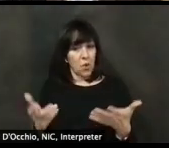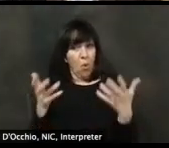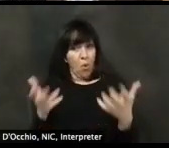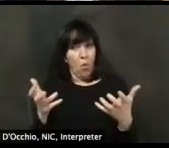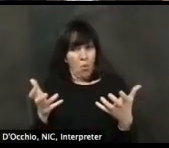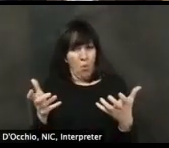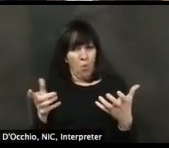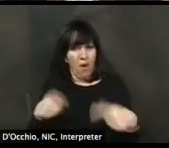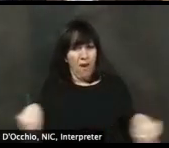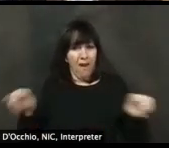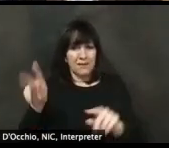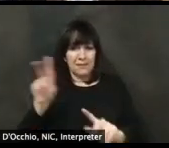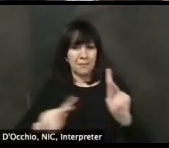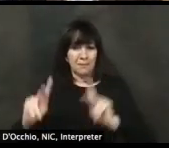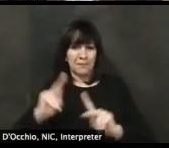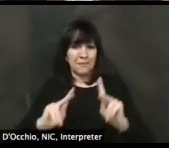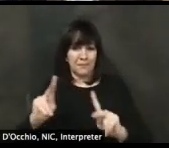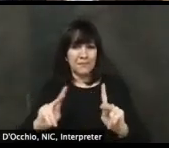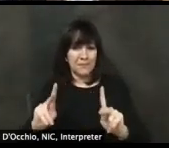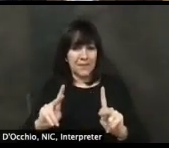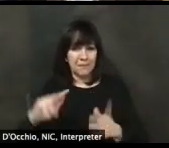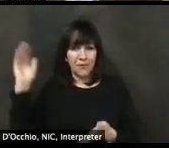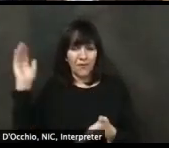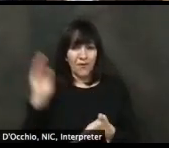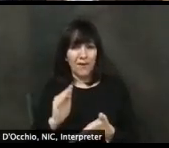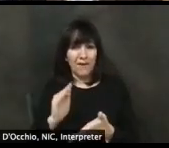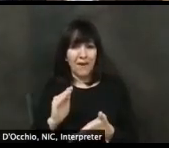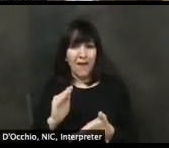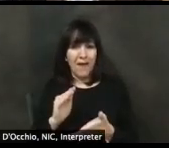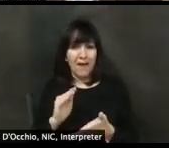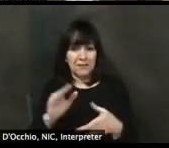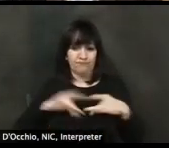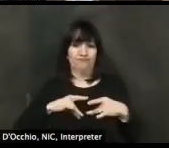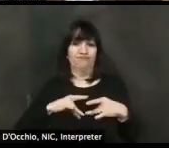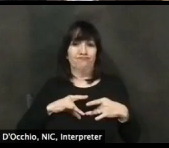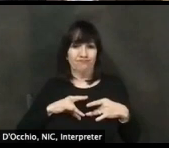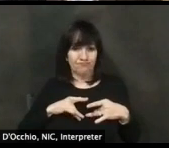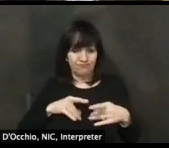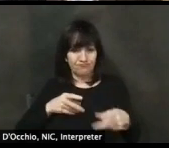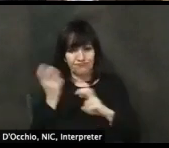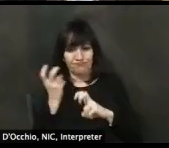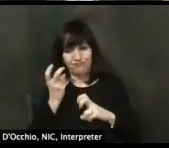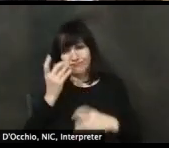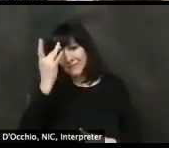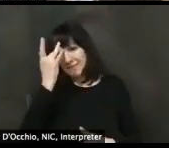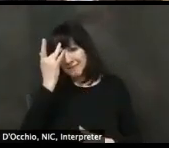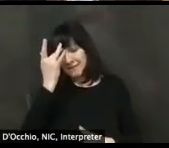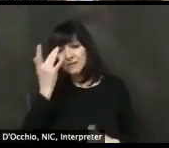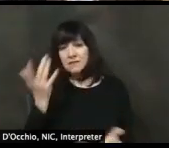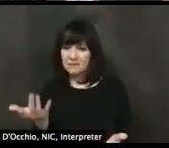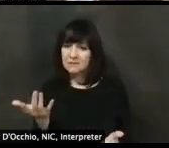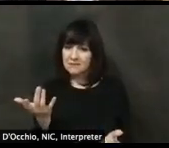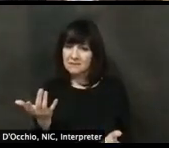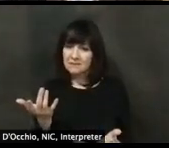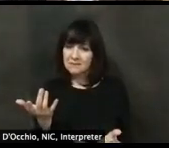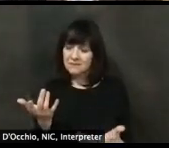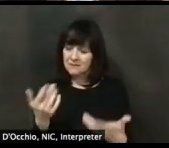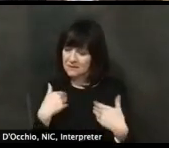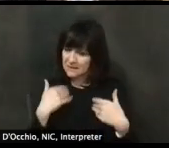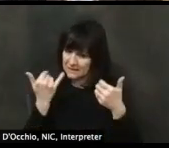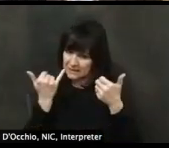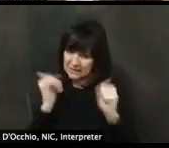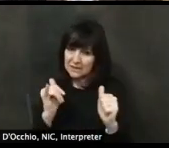So if we can all, you know, take responsibility to not be in crowds and to, um, you know, not congregate in unsafe